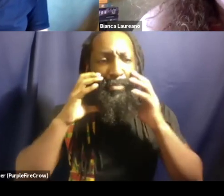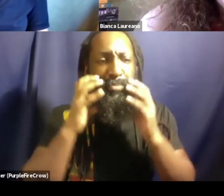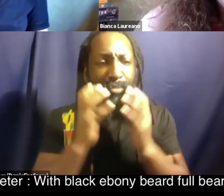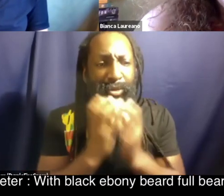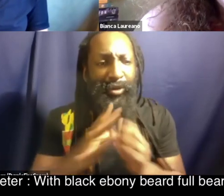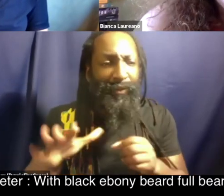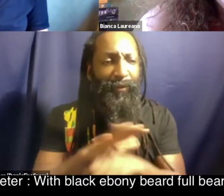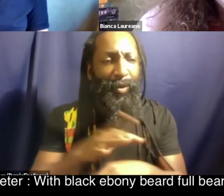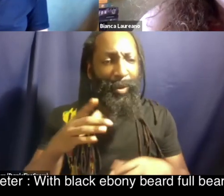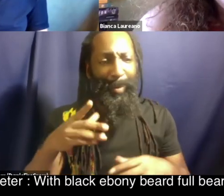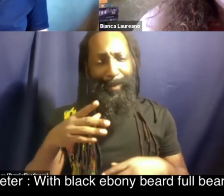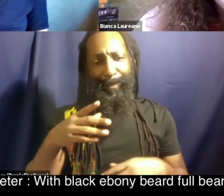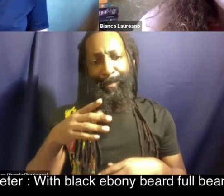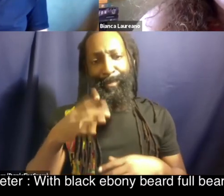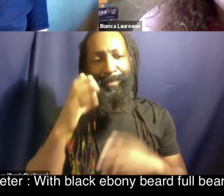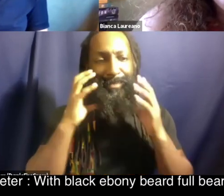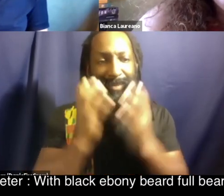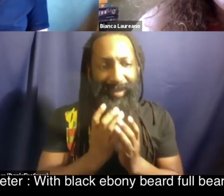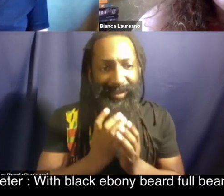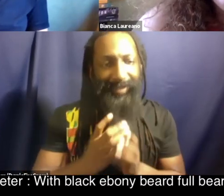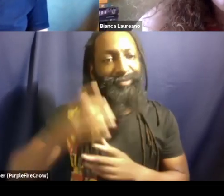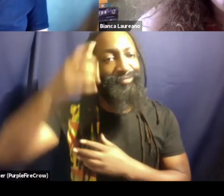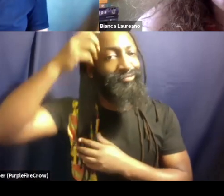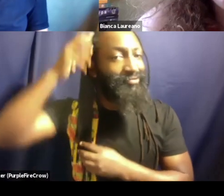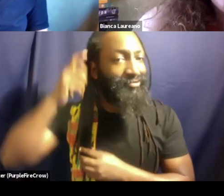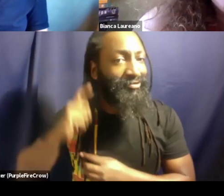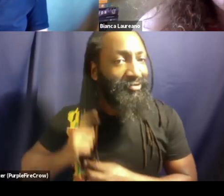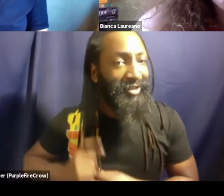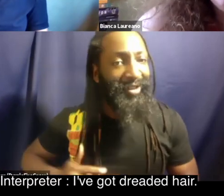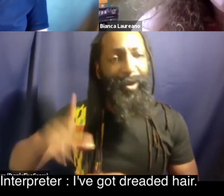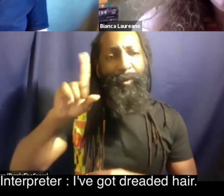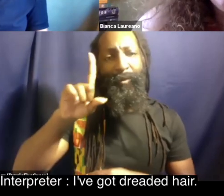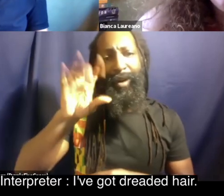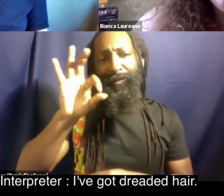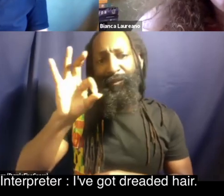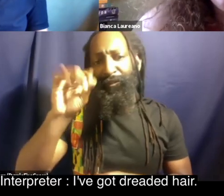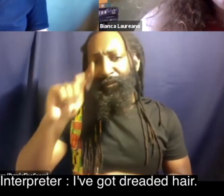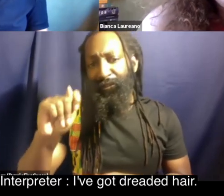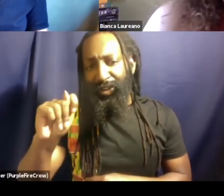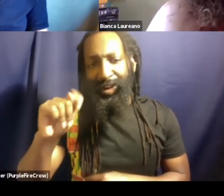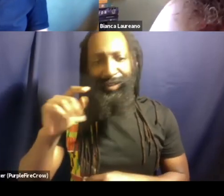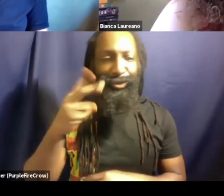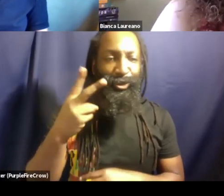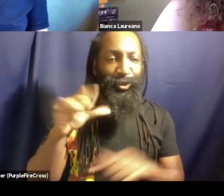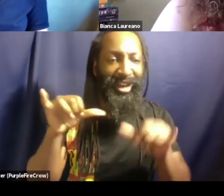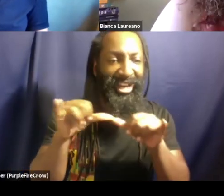with black ebony beard full beard i've got dreaded hair